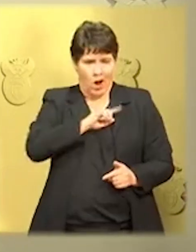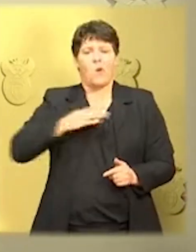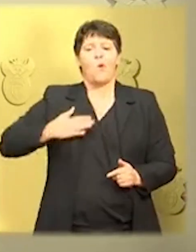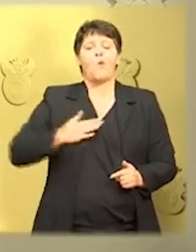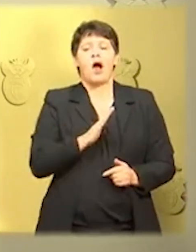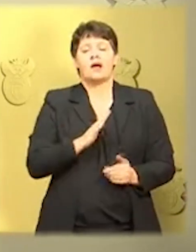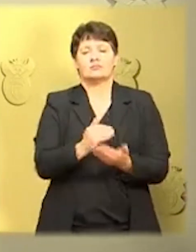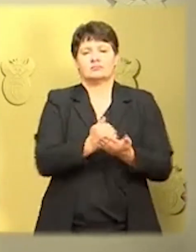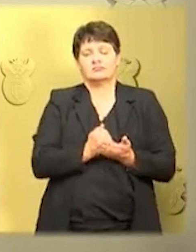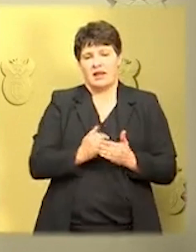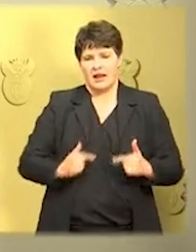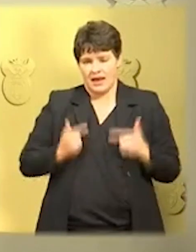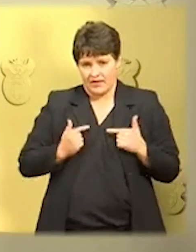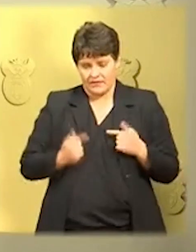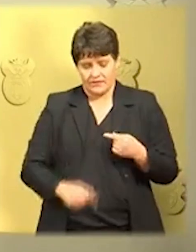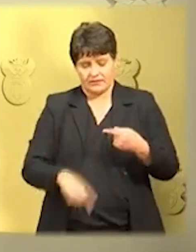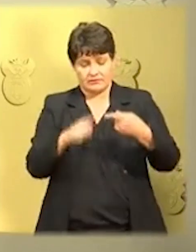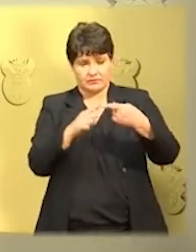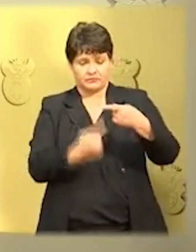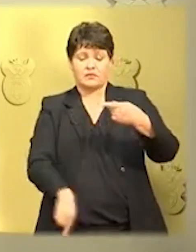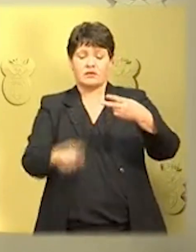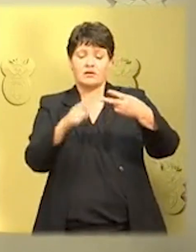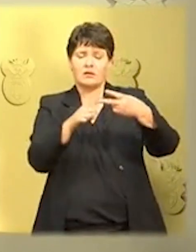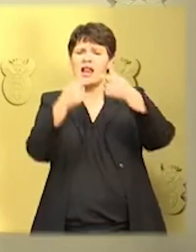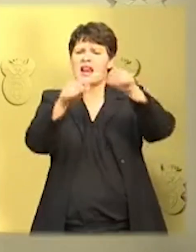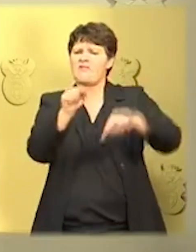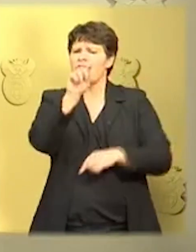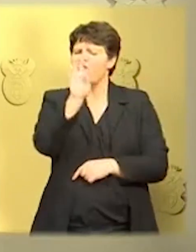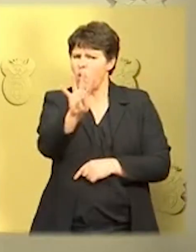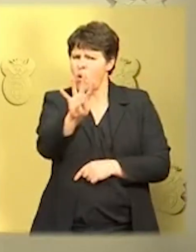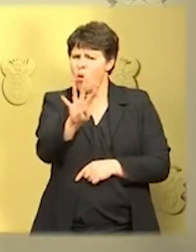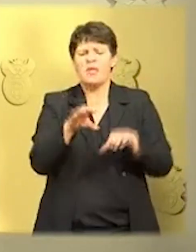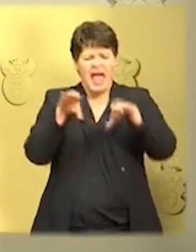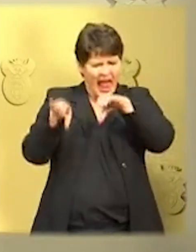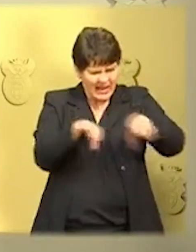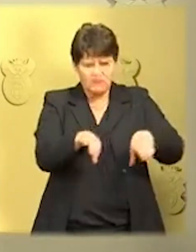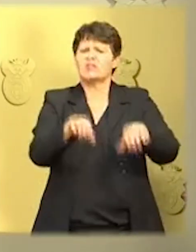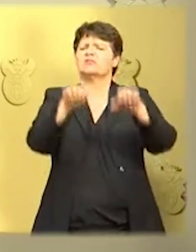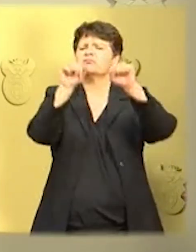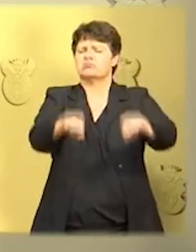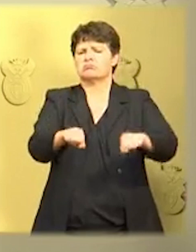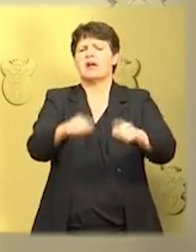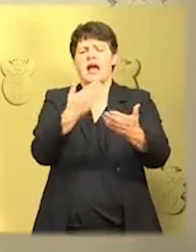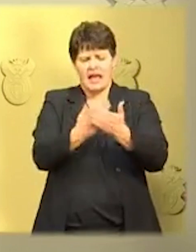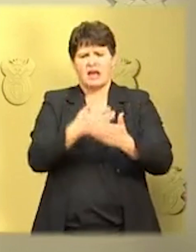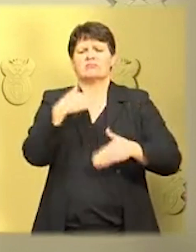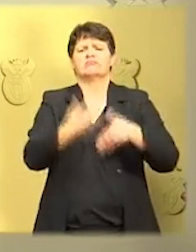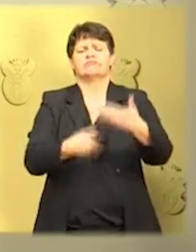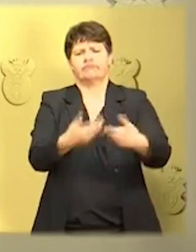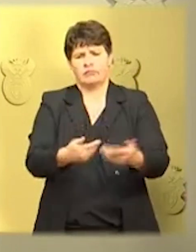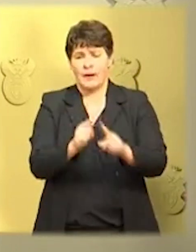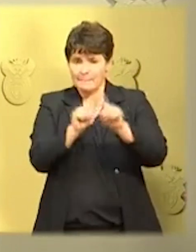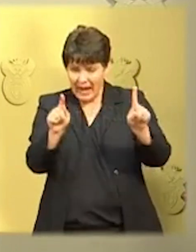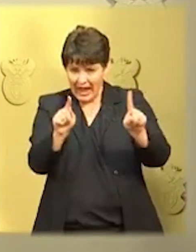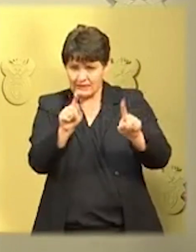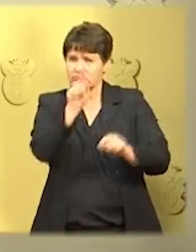Level 4 means that some activity can be allowed to resume subject to extreme